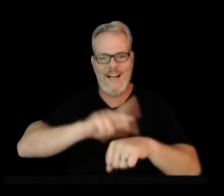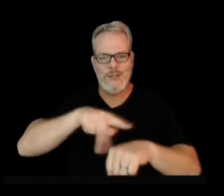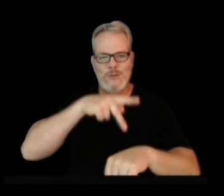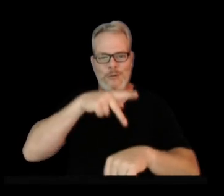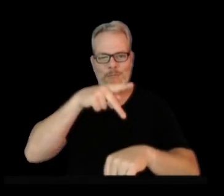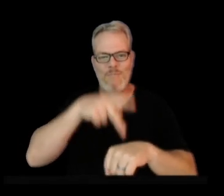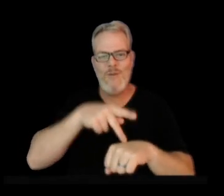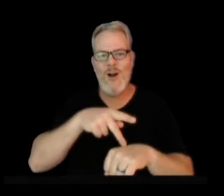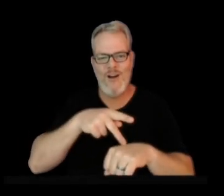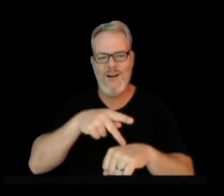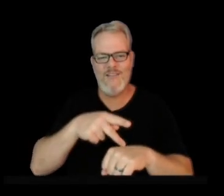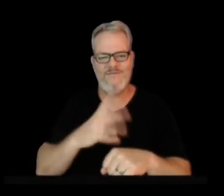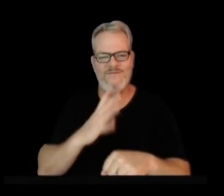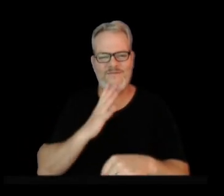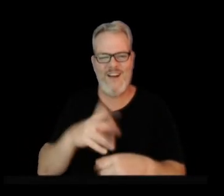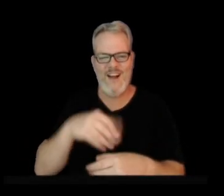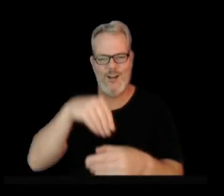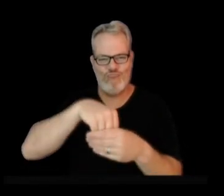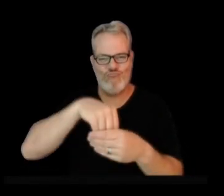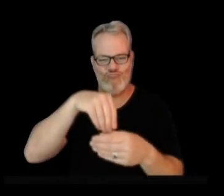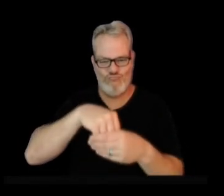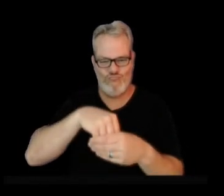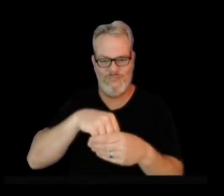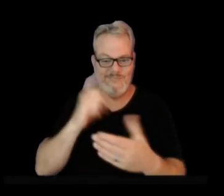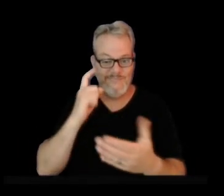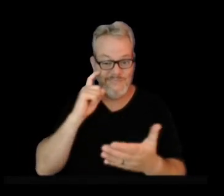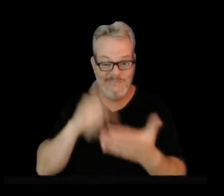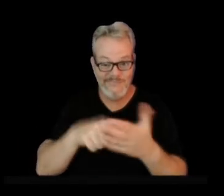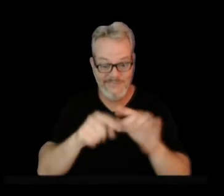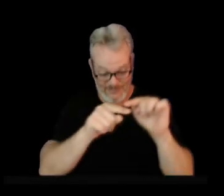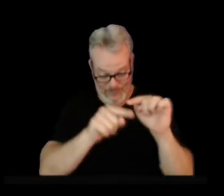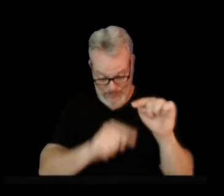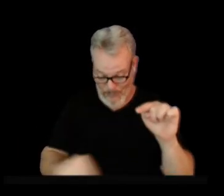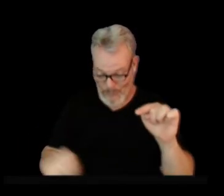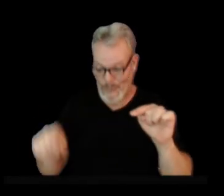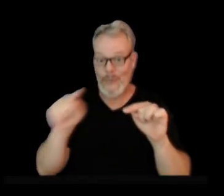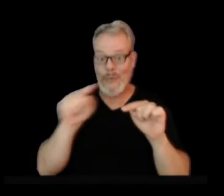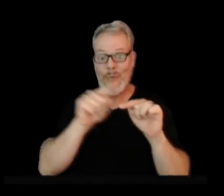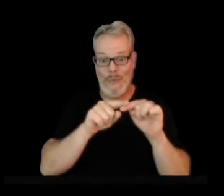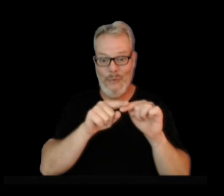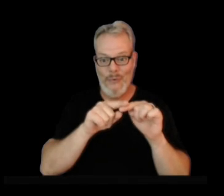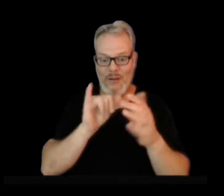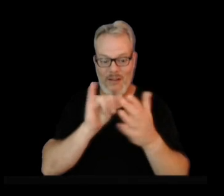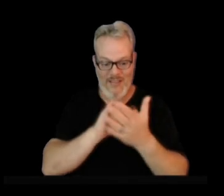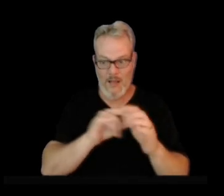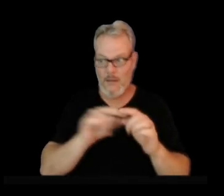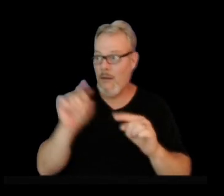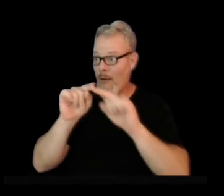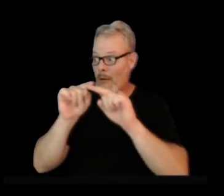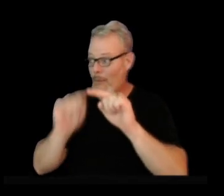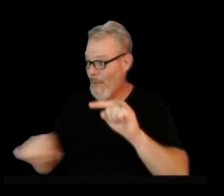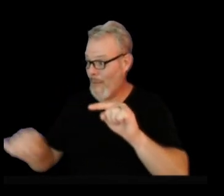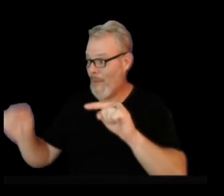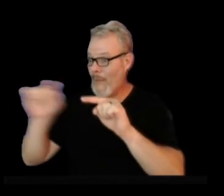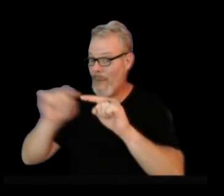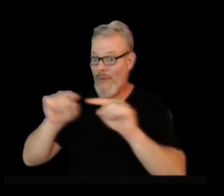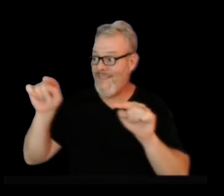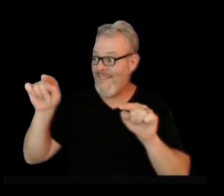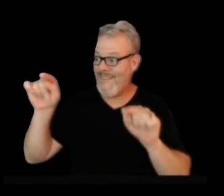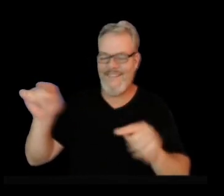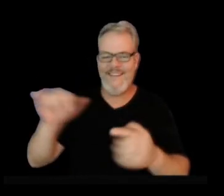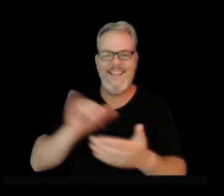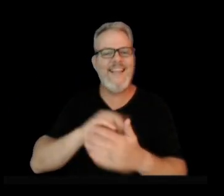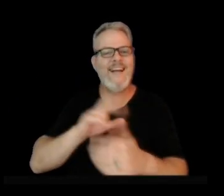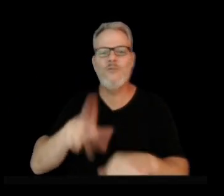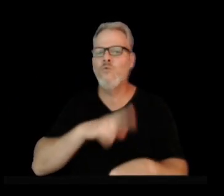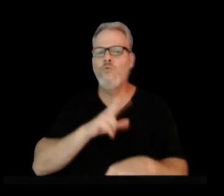erupt from, as you can see, the big scar of the Maunaulu eruption and a big scar of the Pua'o eruption. This is normal for Kilauea,